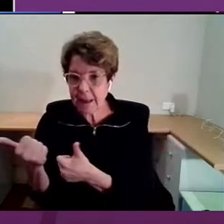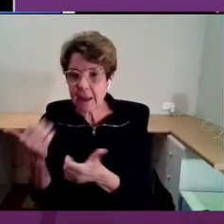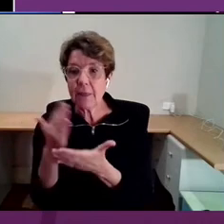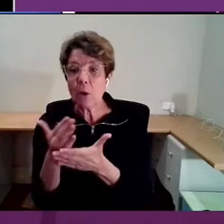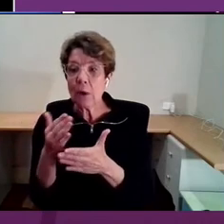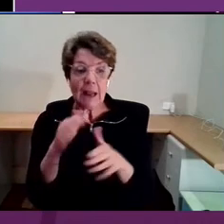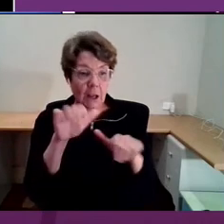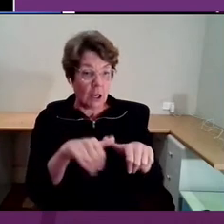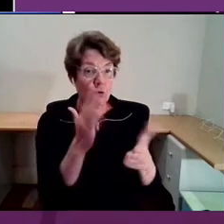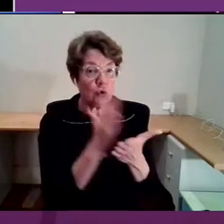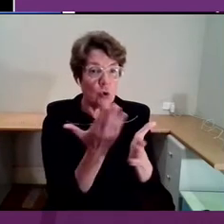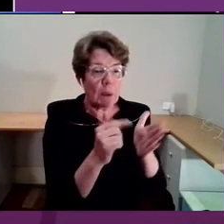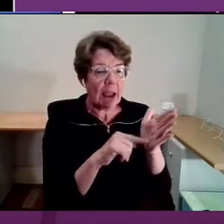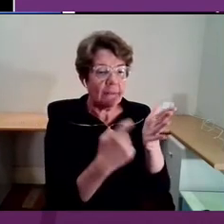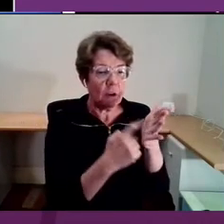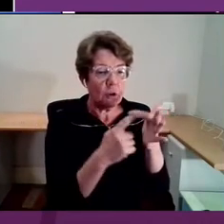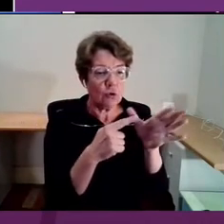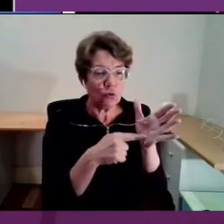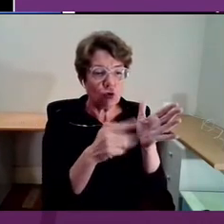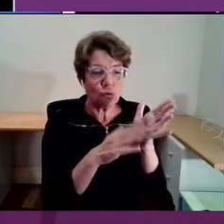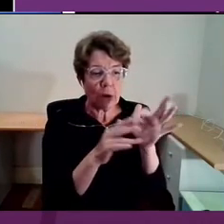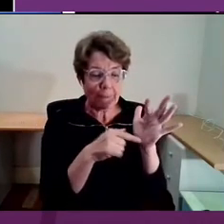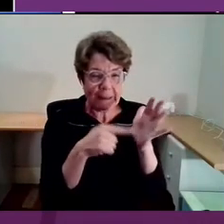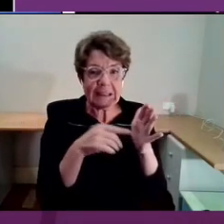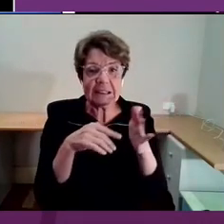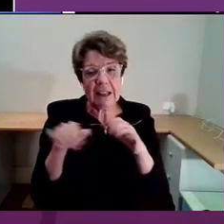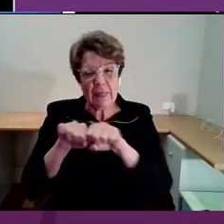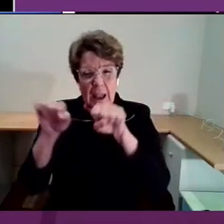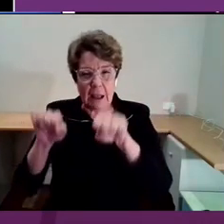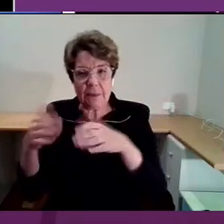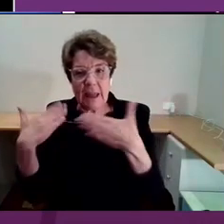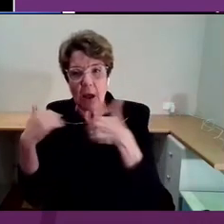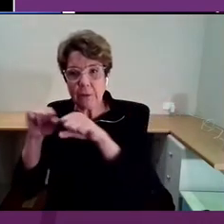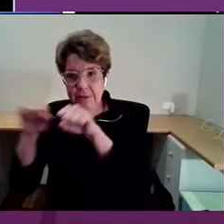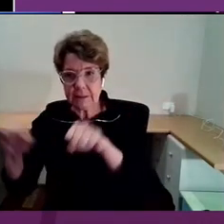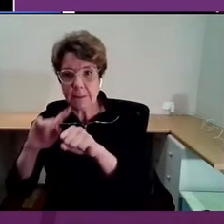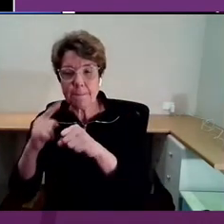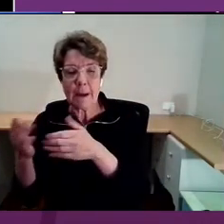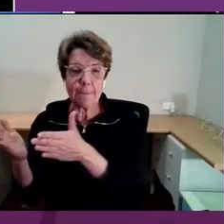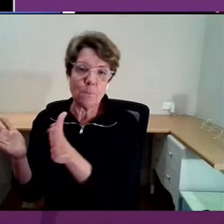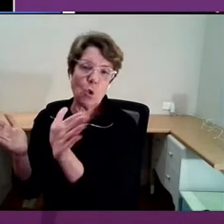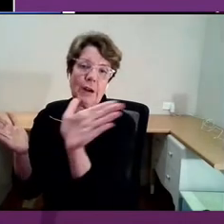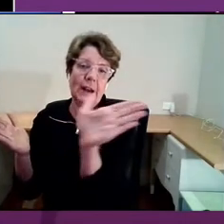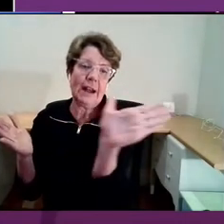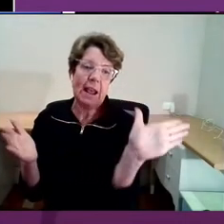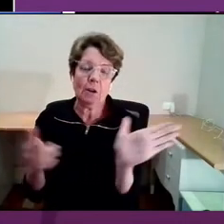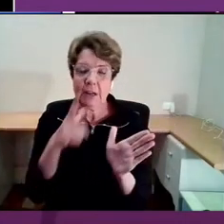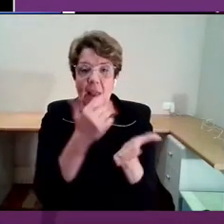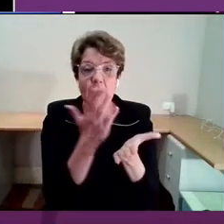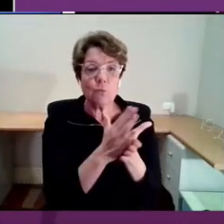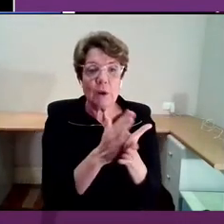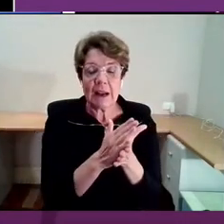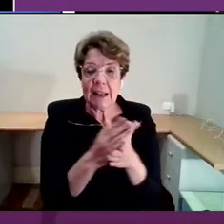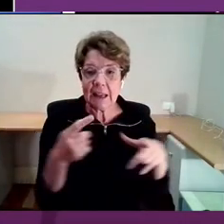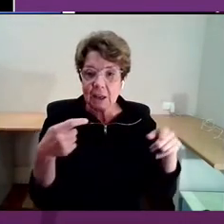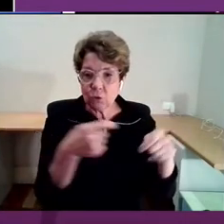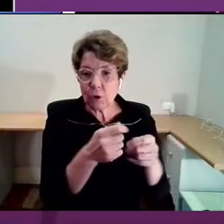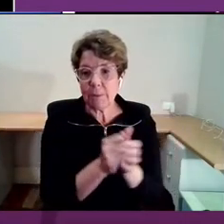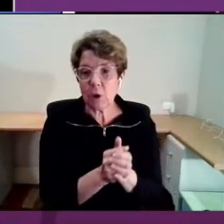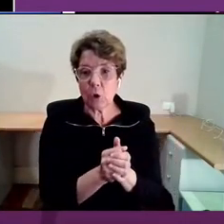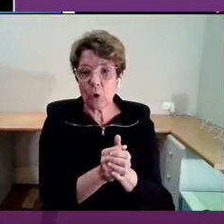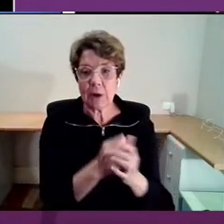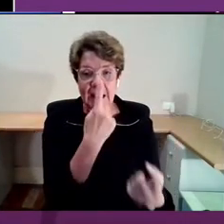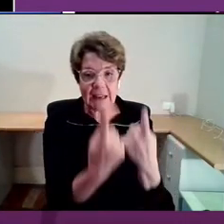approaches in the health system. As well as broadening that out, it can really meaningfully contribute both to individual